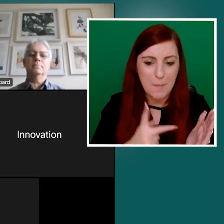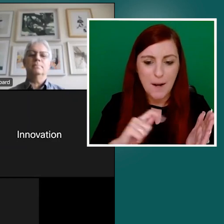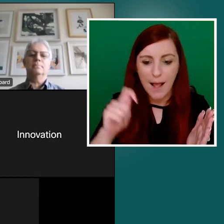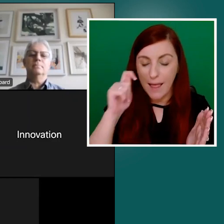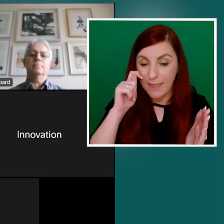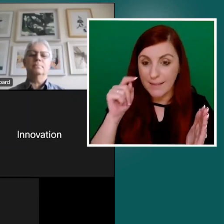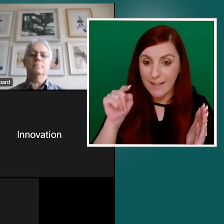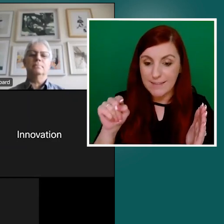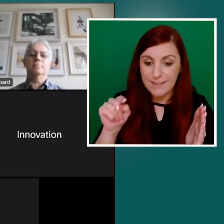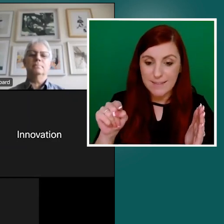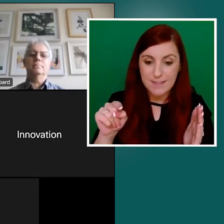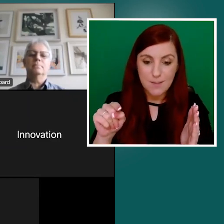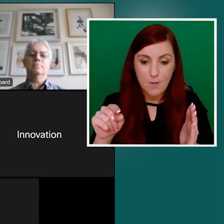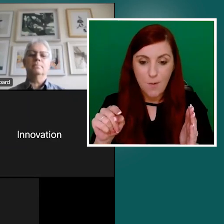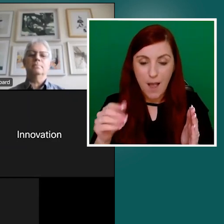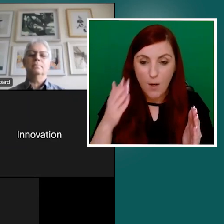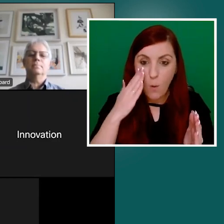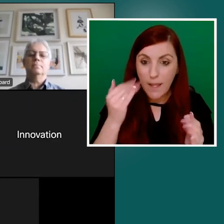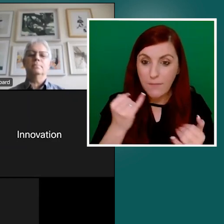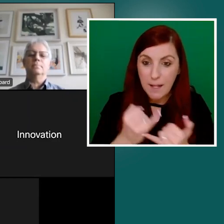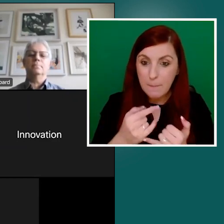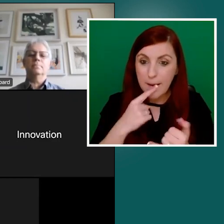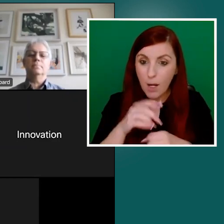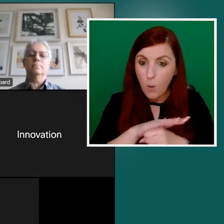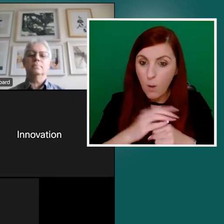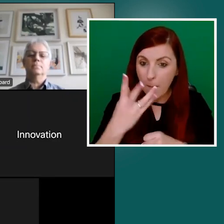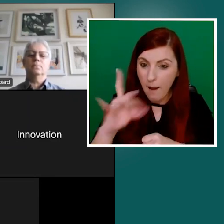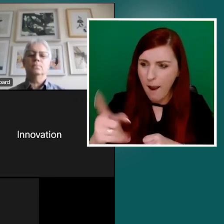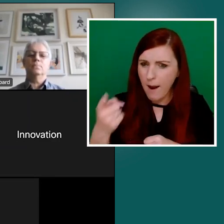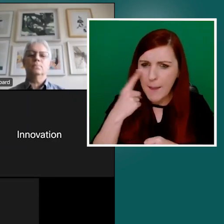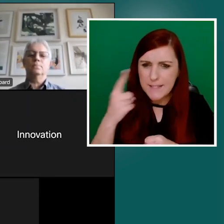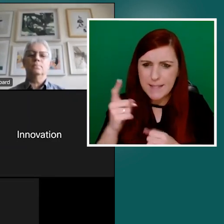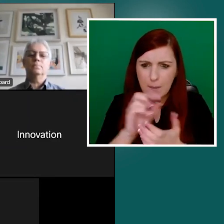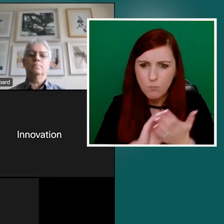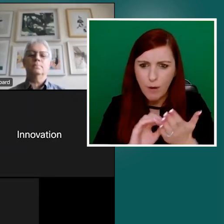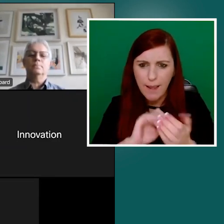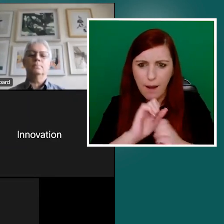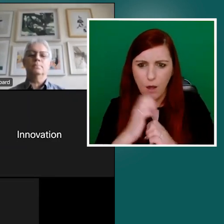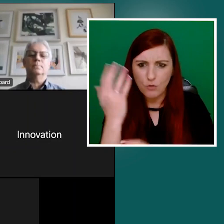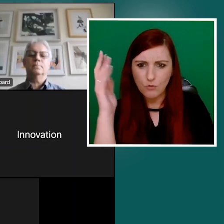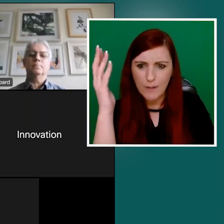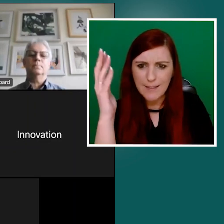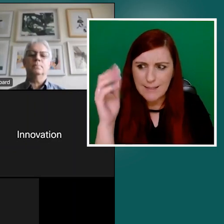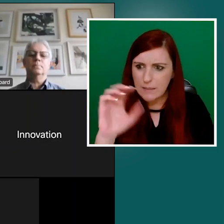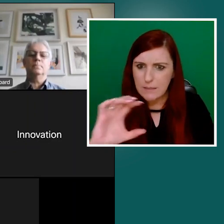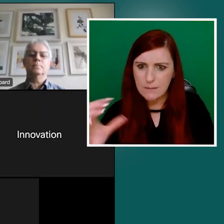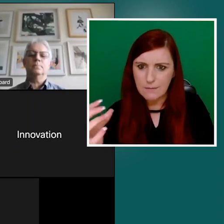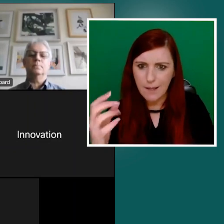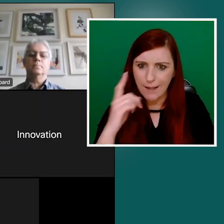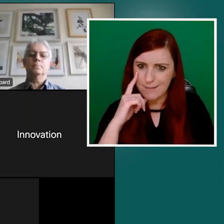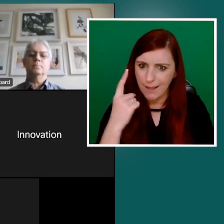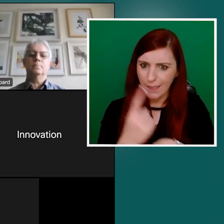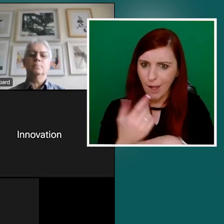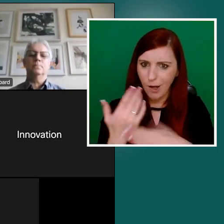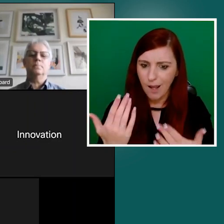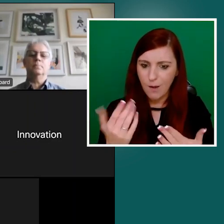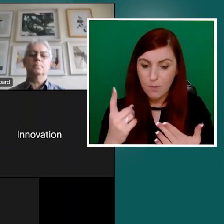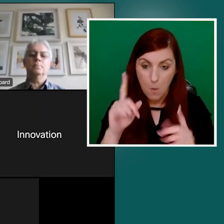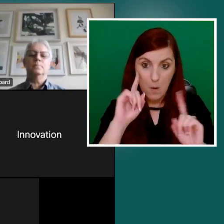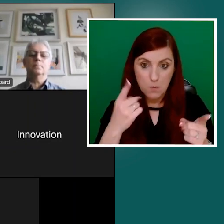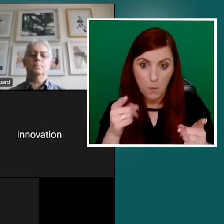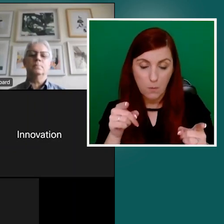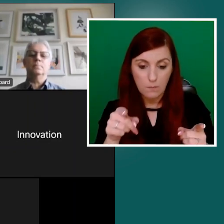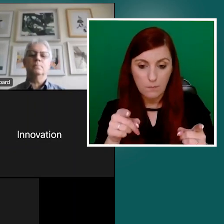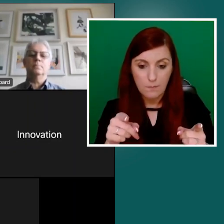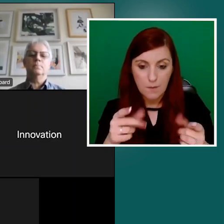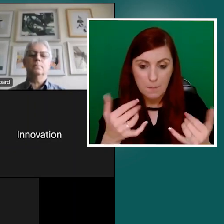Braille as well. I don't know if you're probably obviously much more aware of it than I would be. Is there